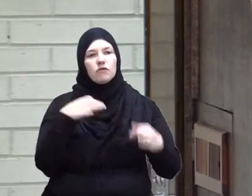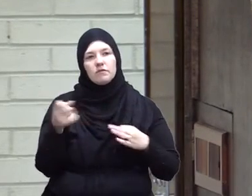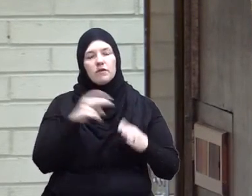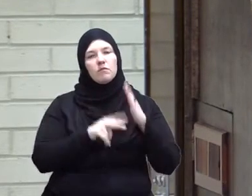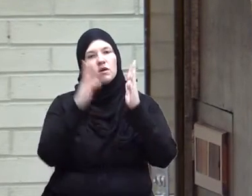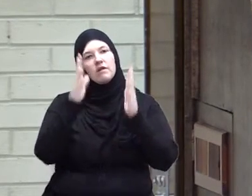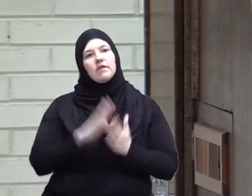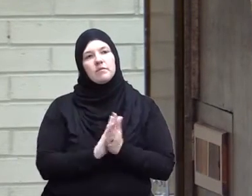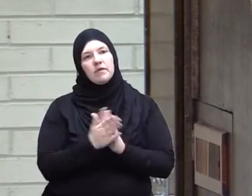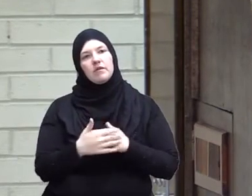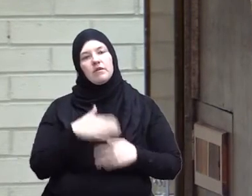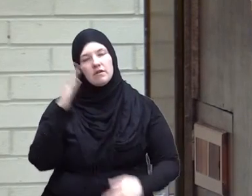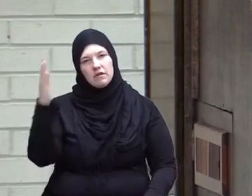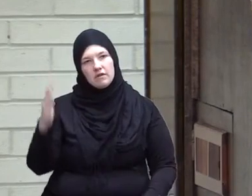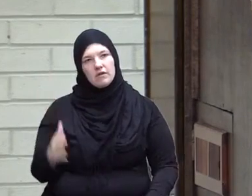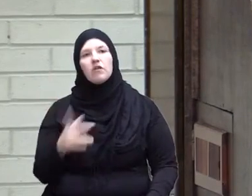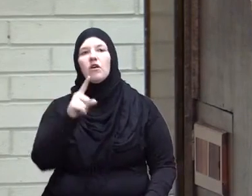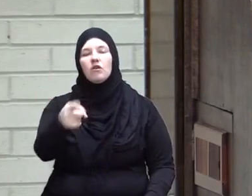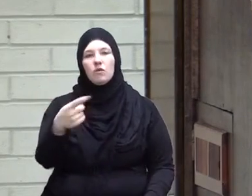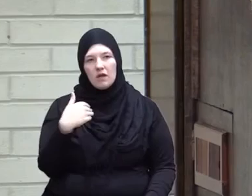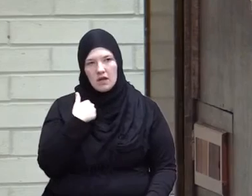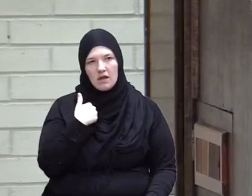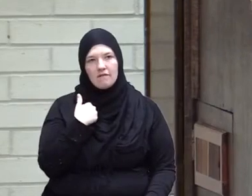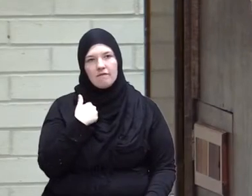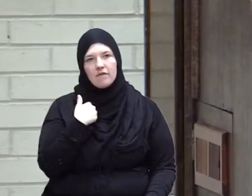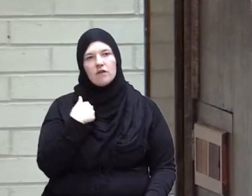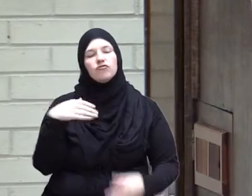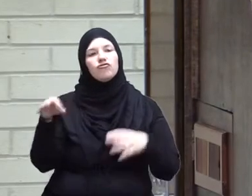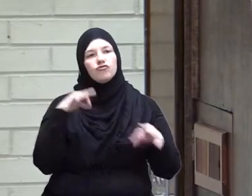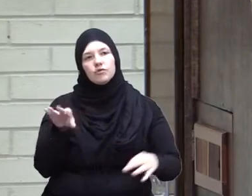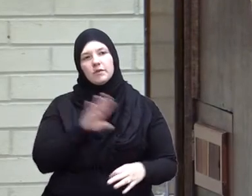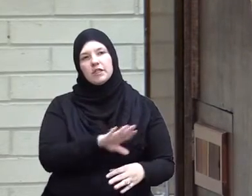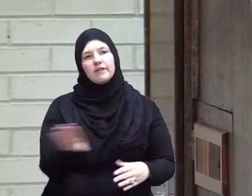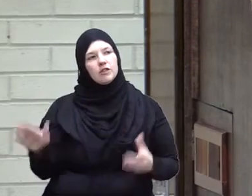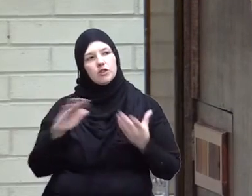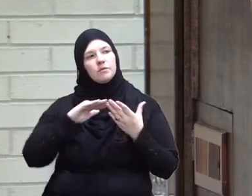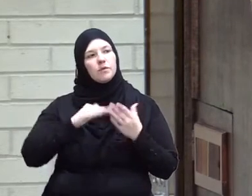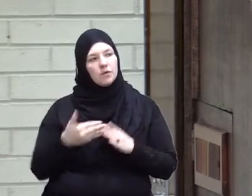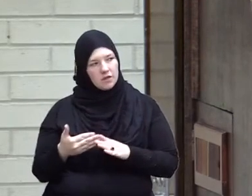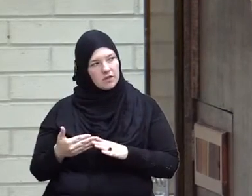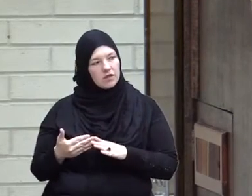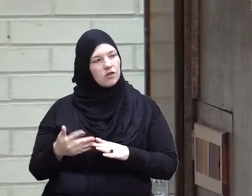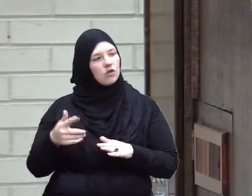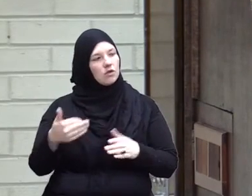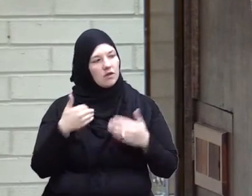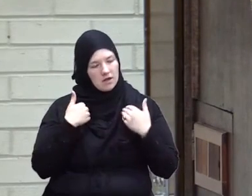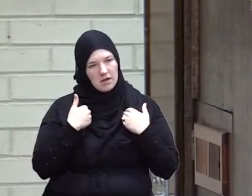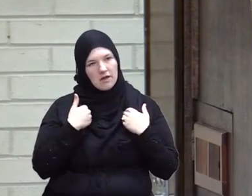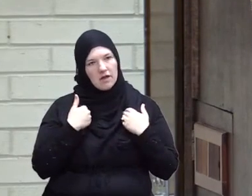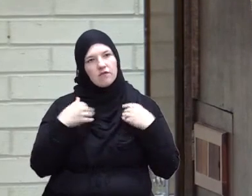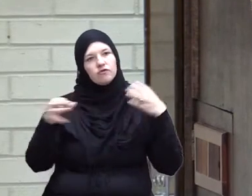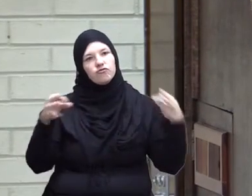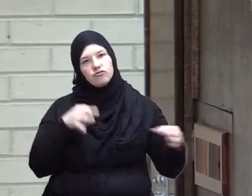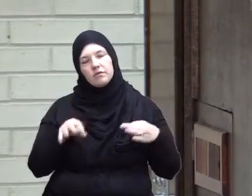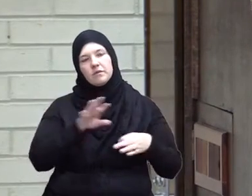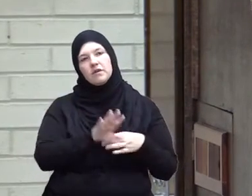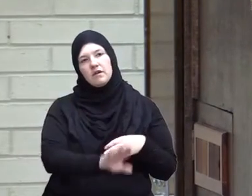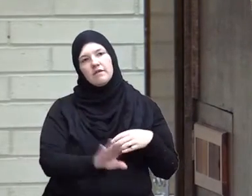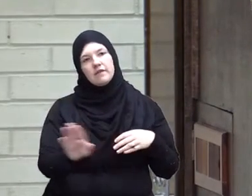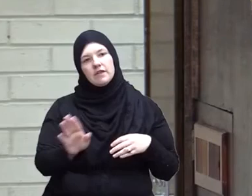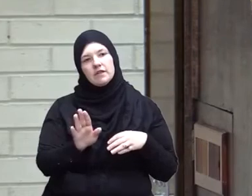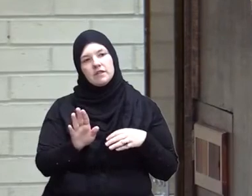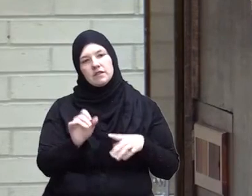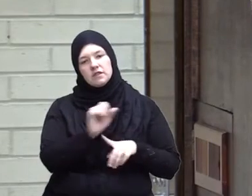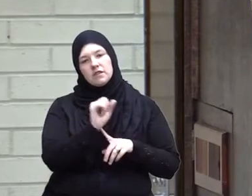prophet you have the description of his community you have the description of the circumstances